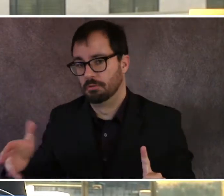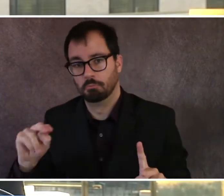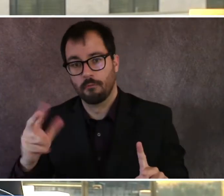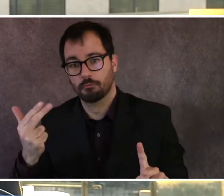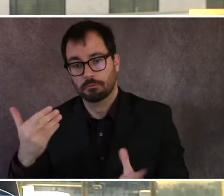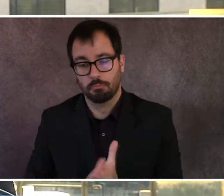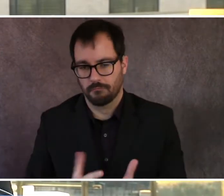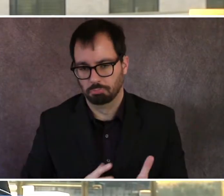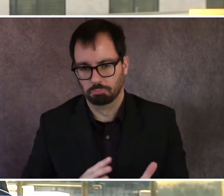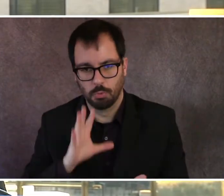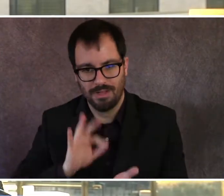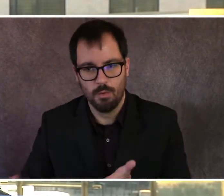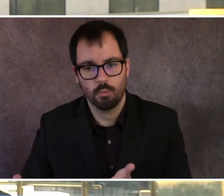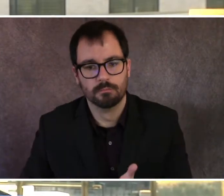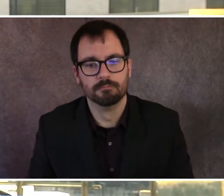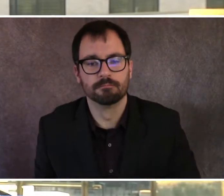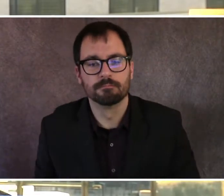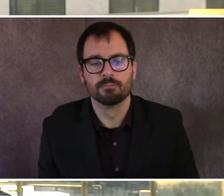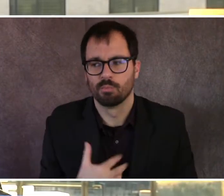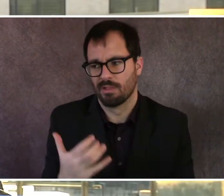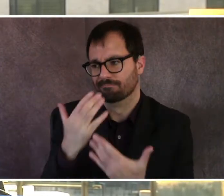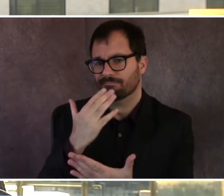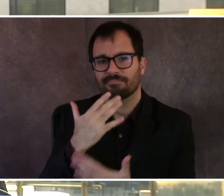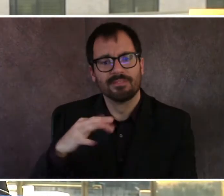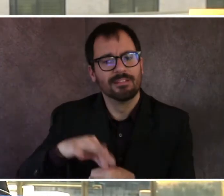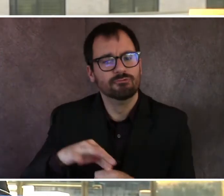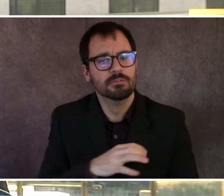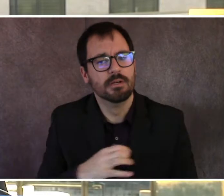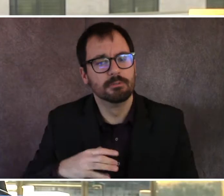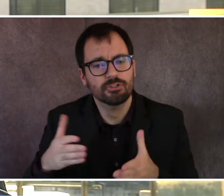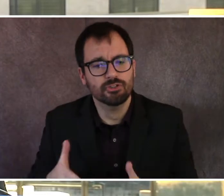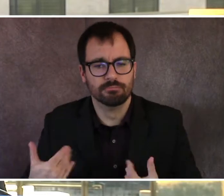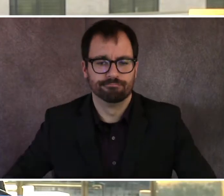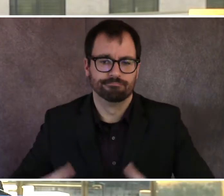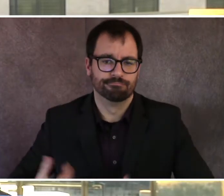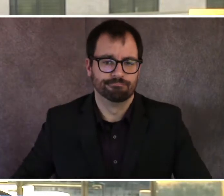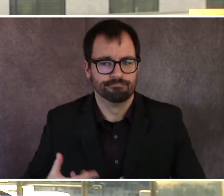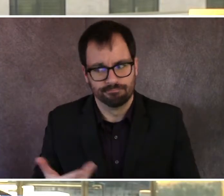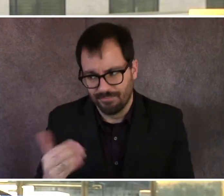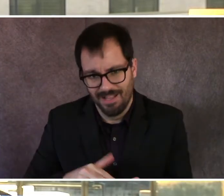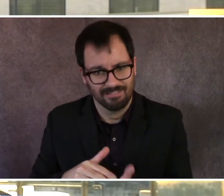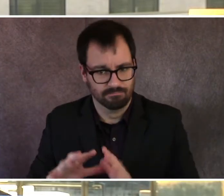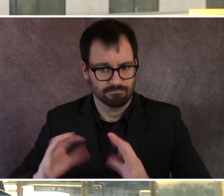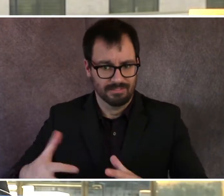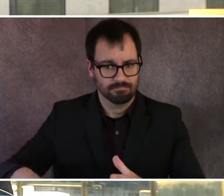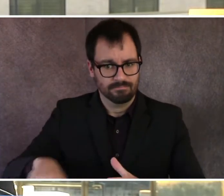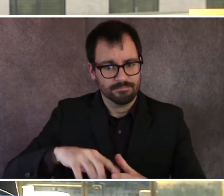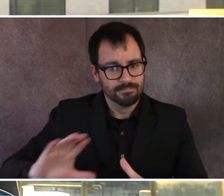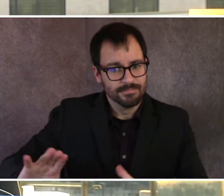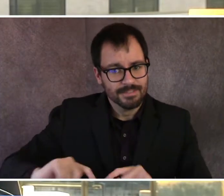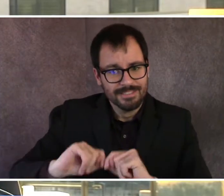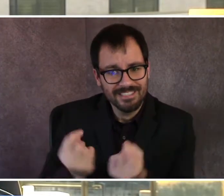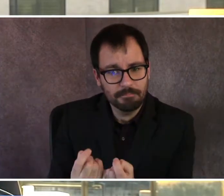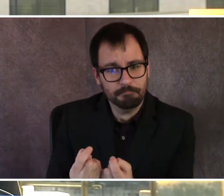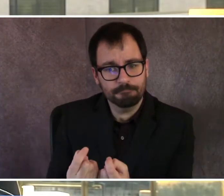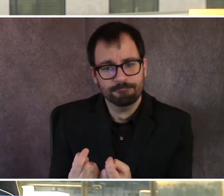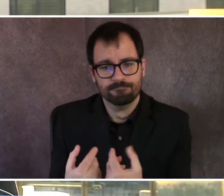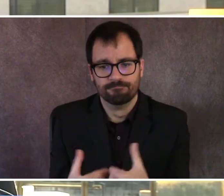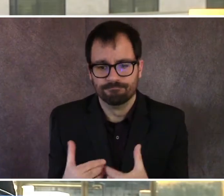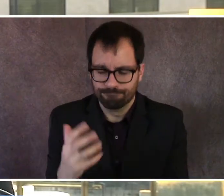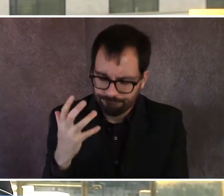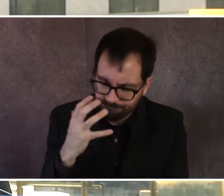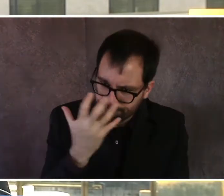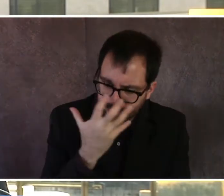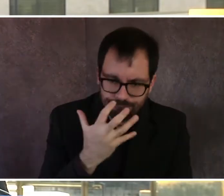thank the election commissioner again and the election department for their incredible work. It was another one Boston moment. Our